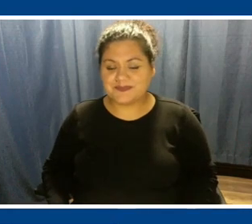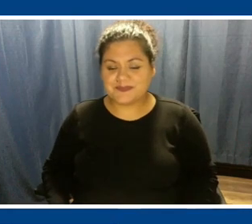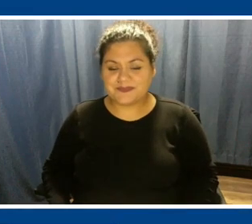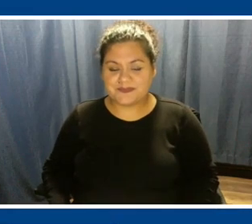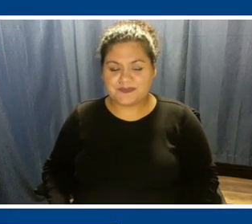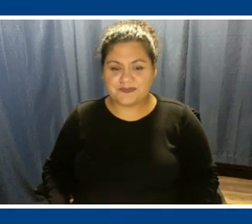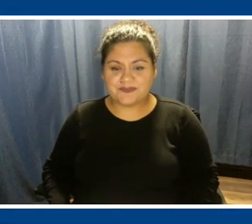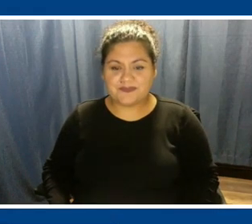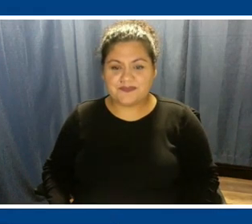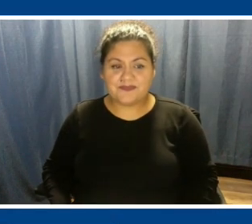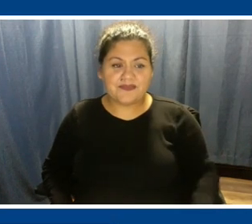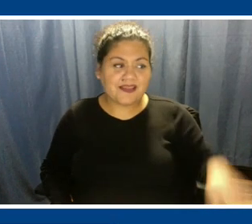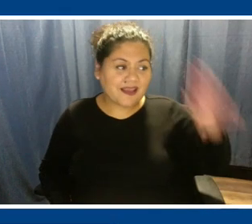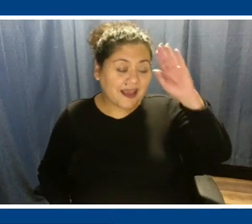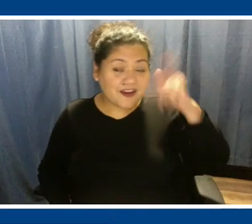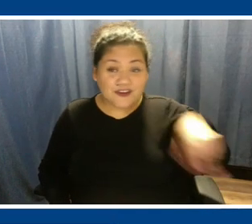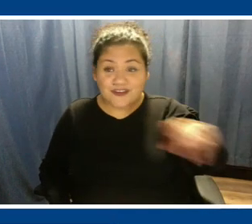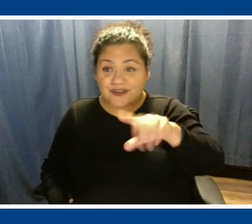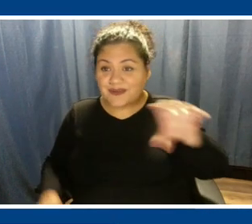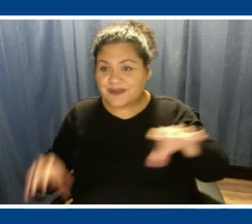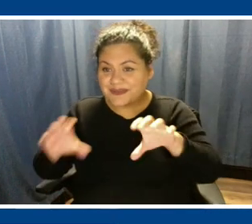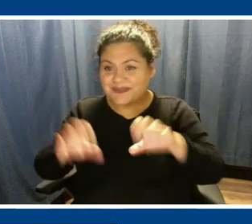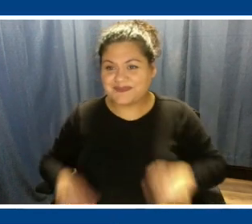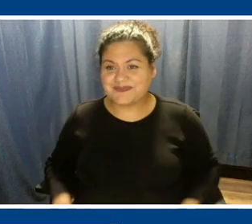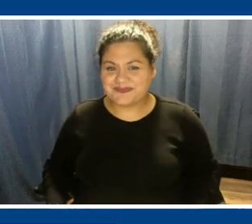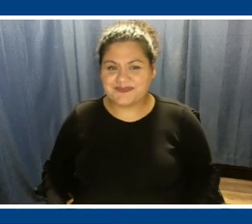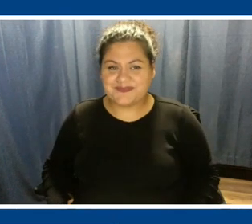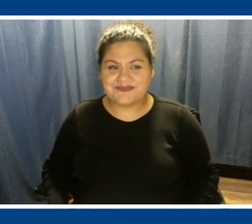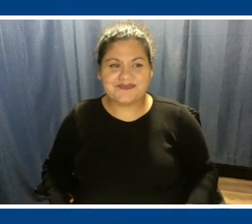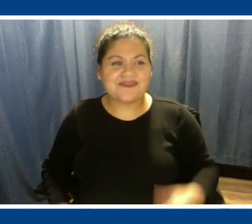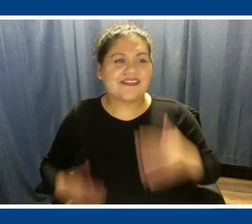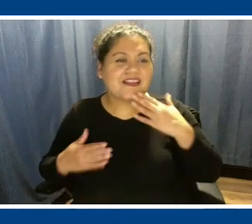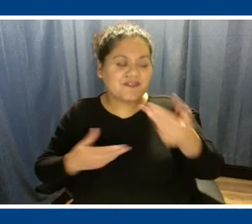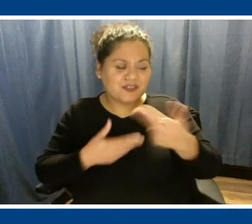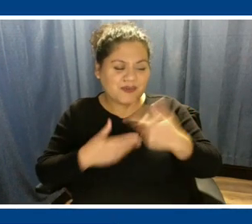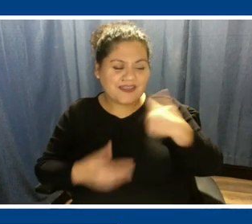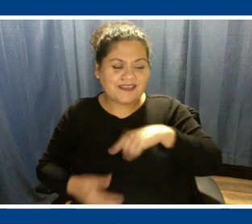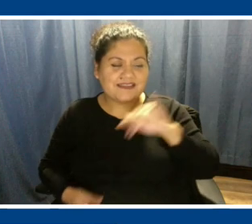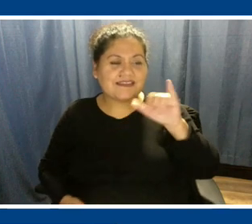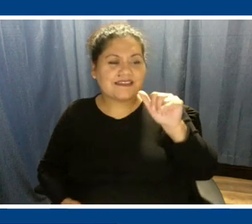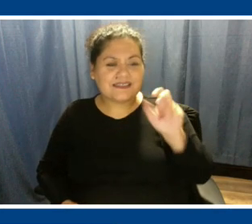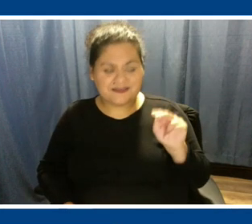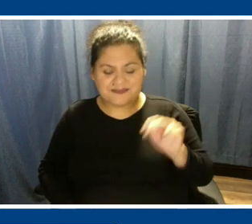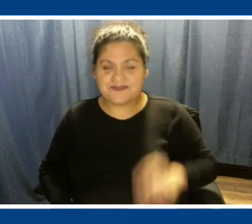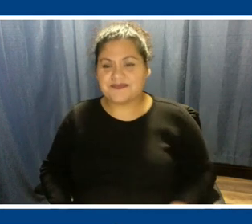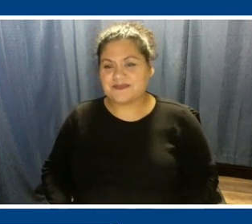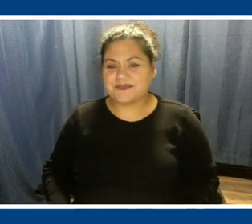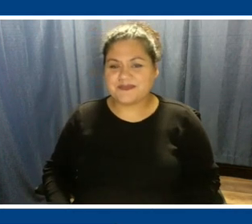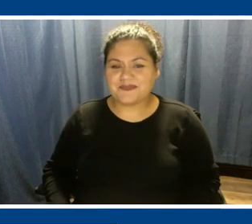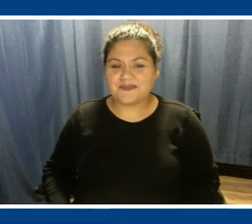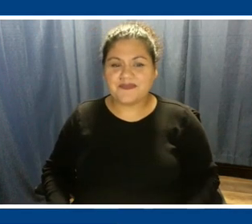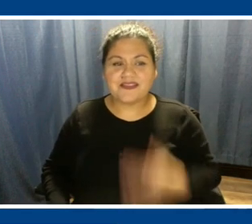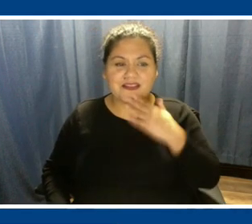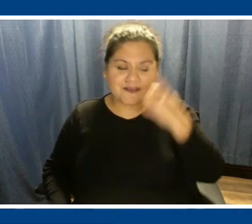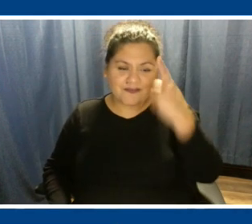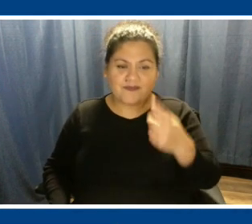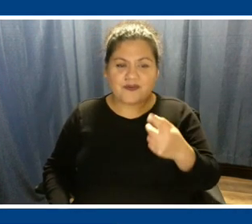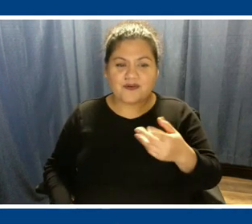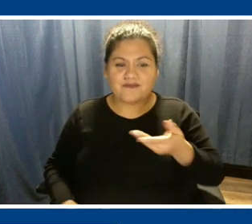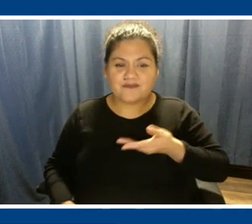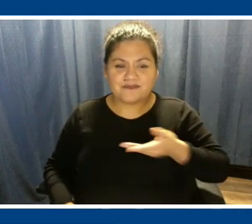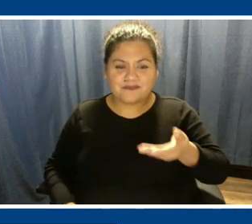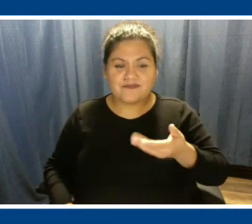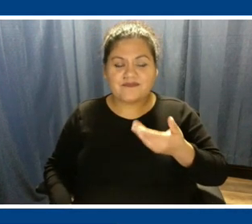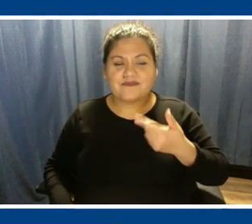Hi, how's everybody doing? Great. Thanks for joining us, Ian. Thank you for having me. So my